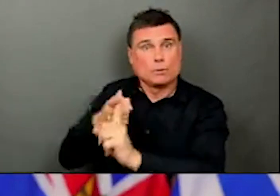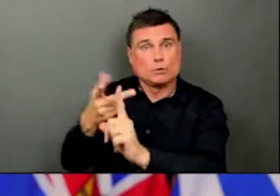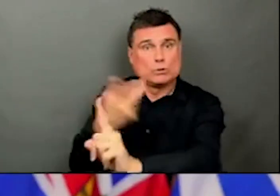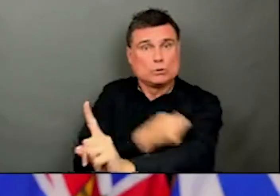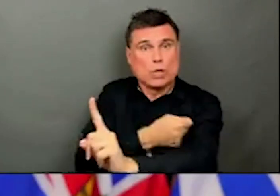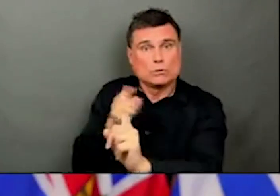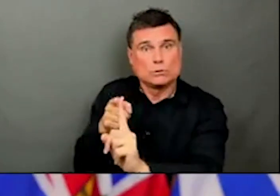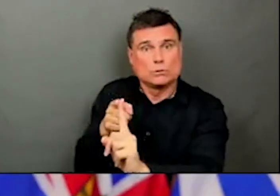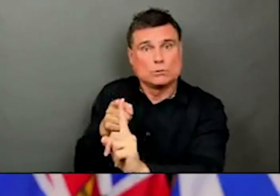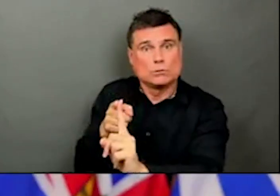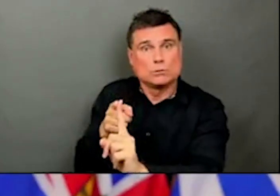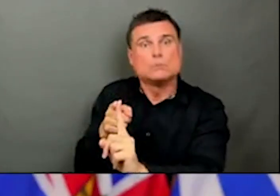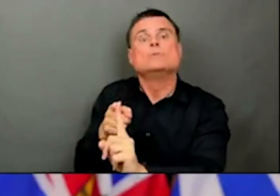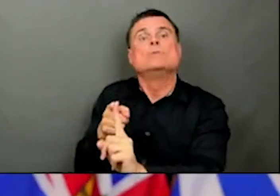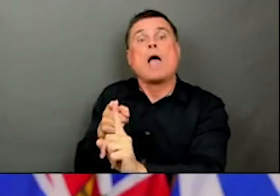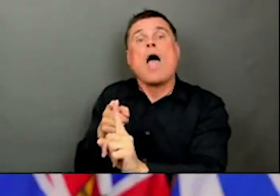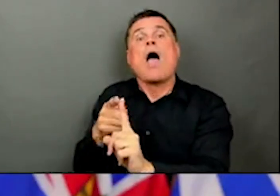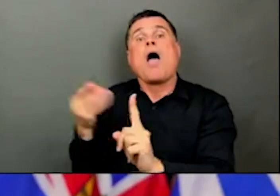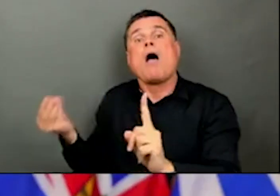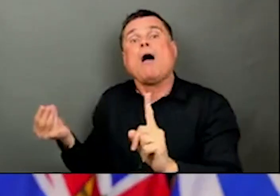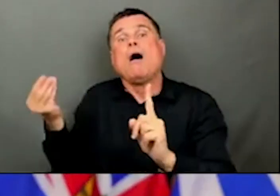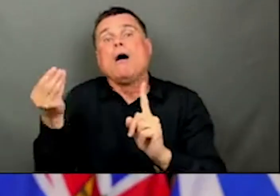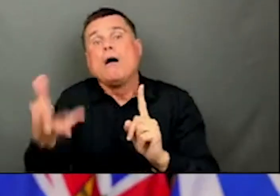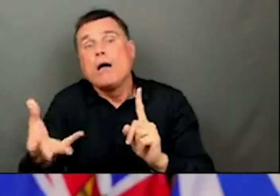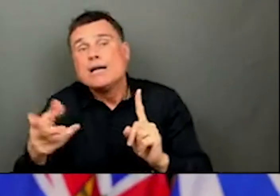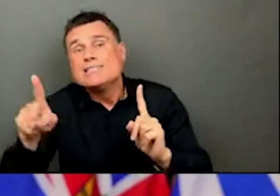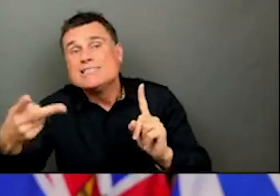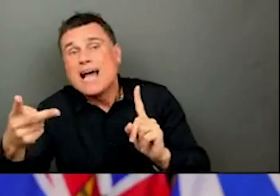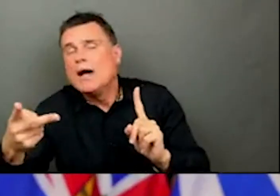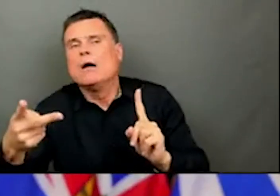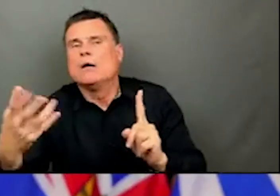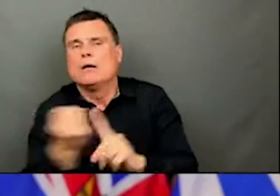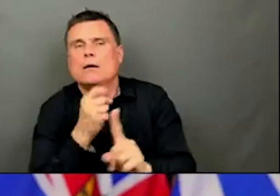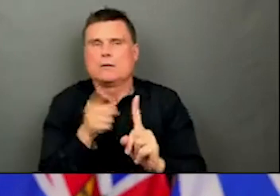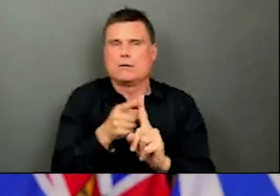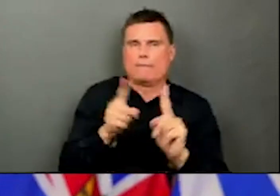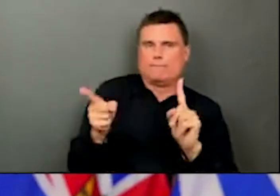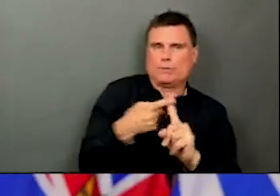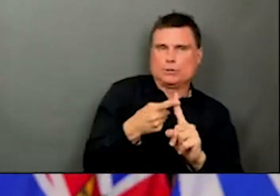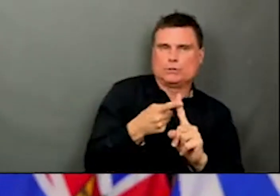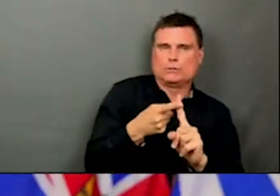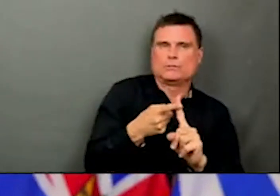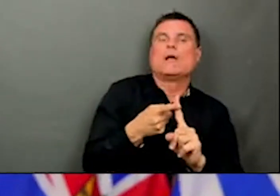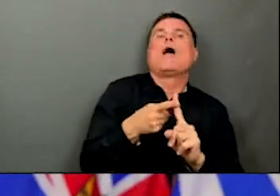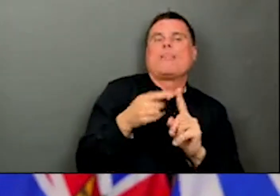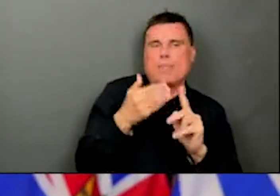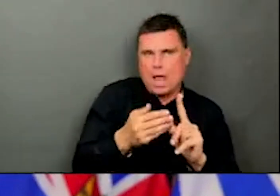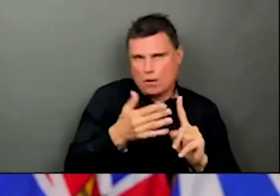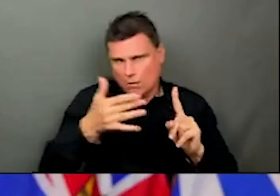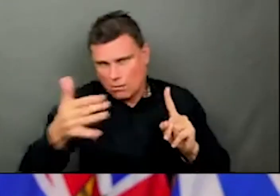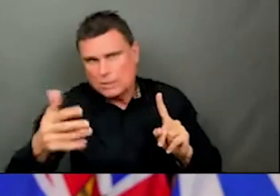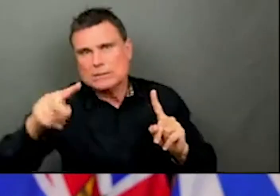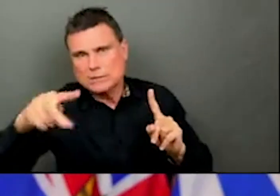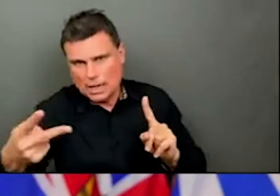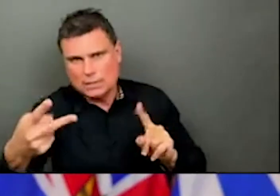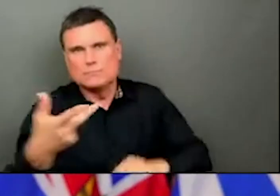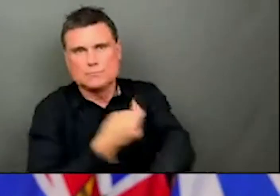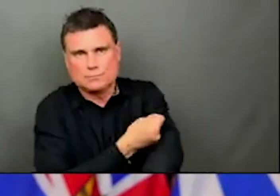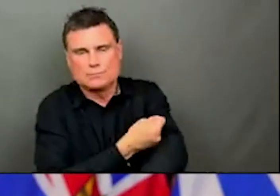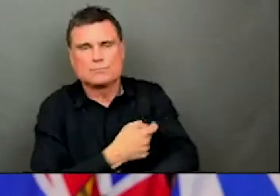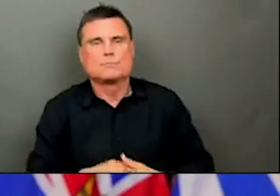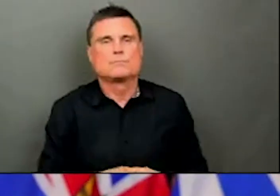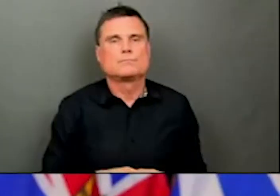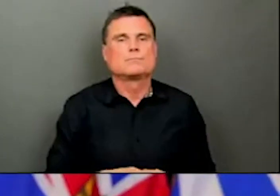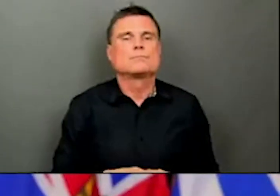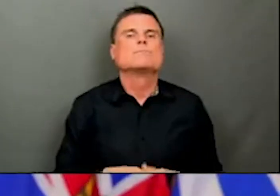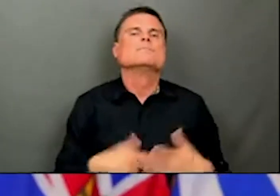care and long-term care. We can always do better because we're always short of 100%. But this is a period when we're continuing to push